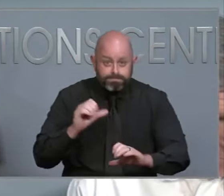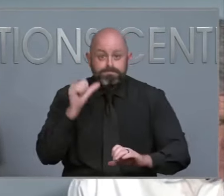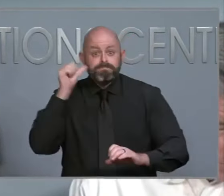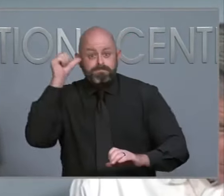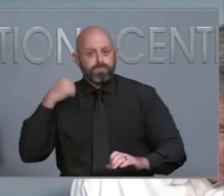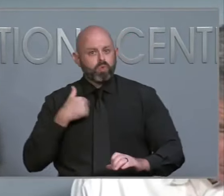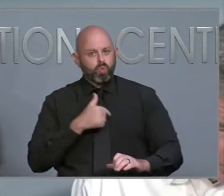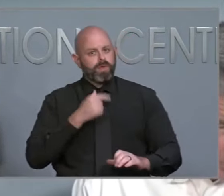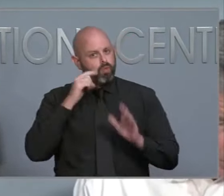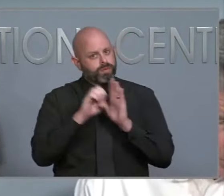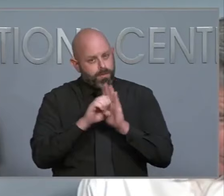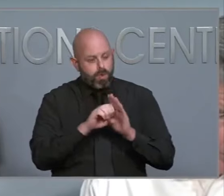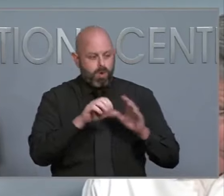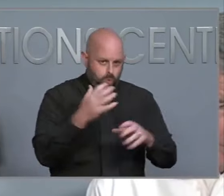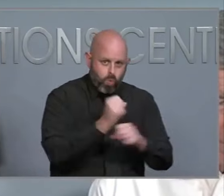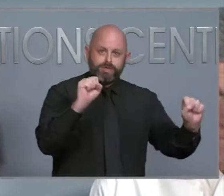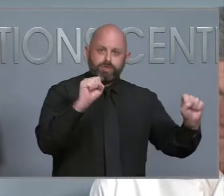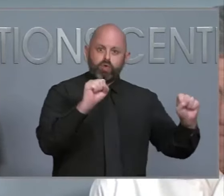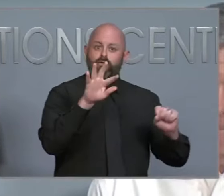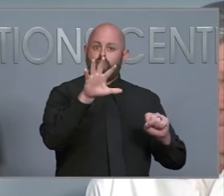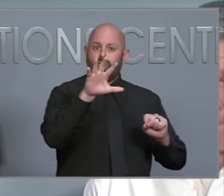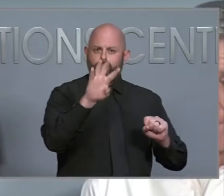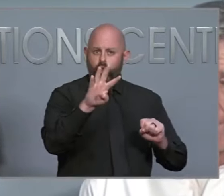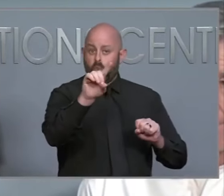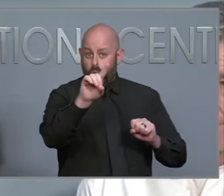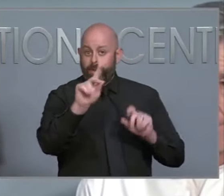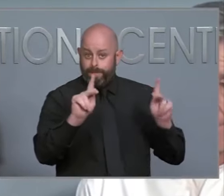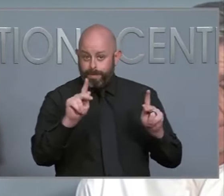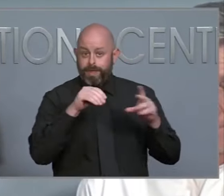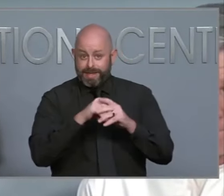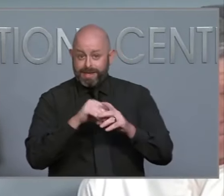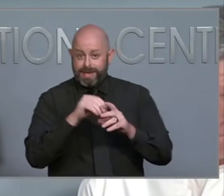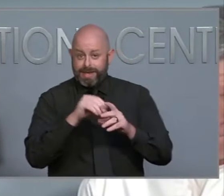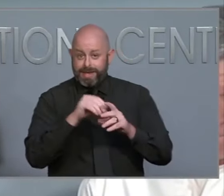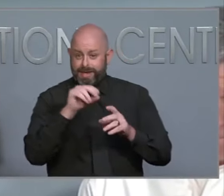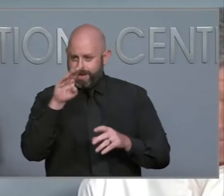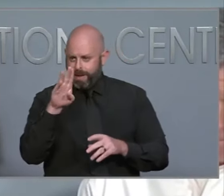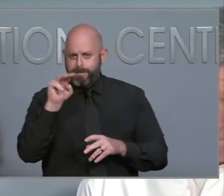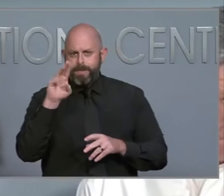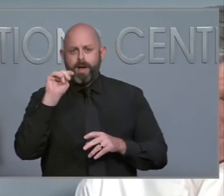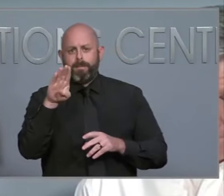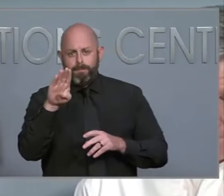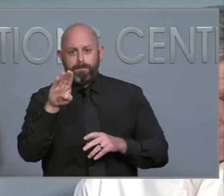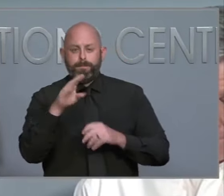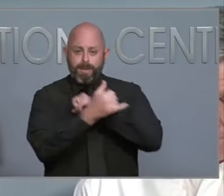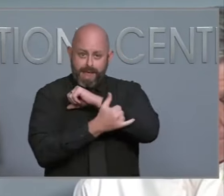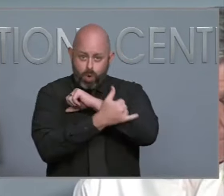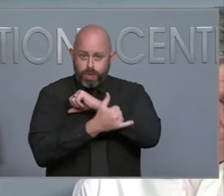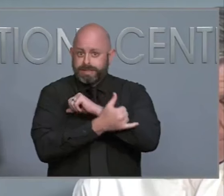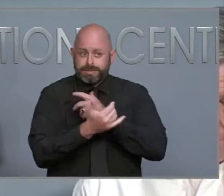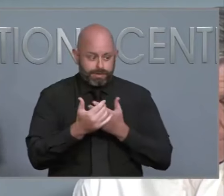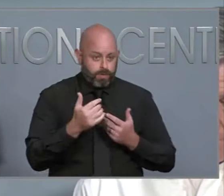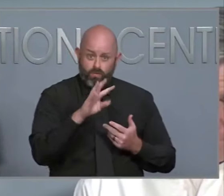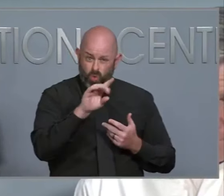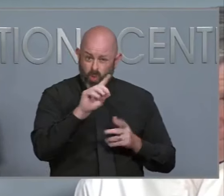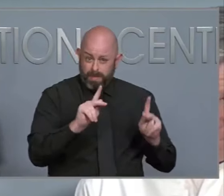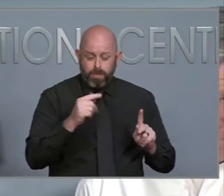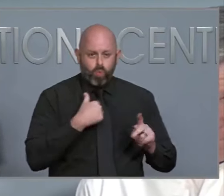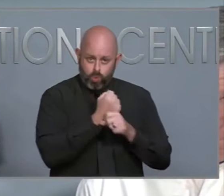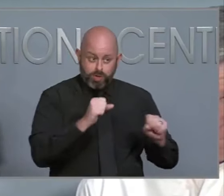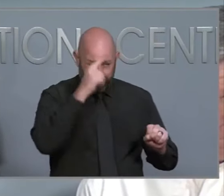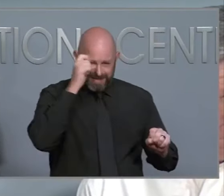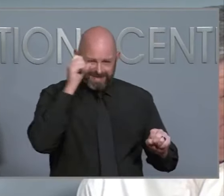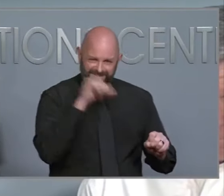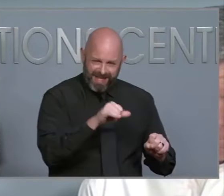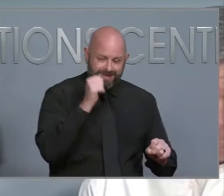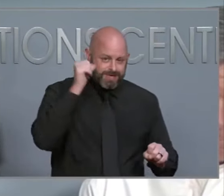rescued when I mentioned Buncombe County. But we are out flying today. We were flying yesterday. And if we see somebody that